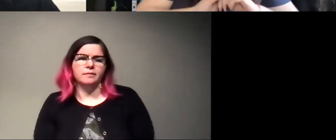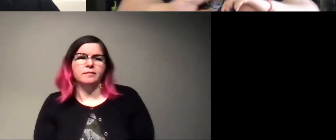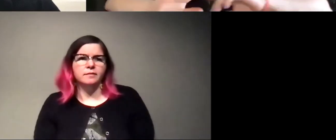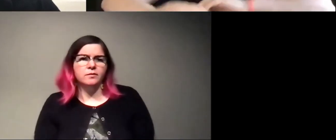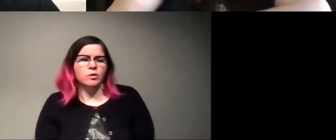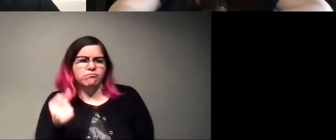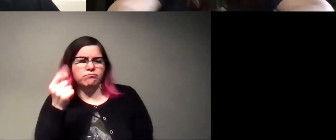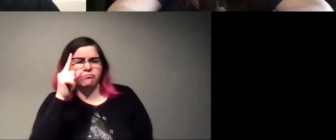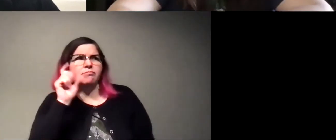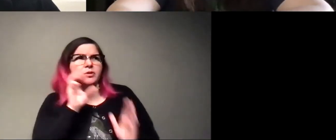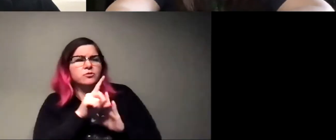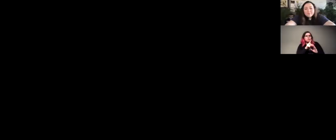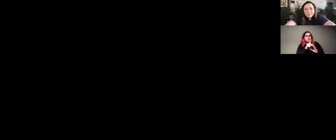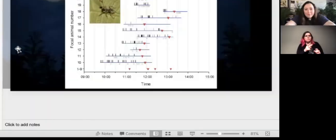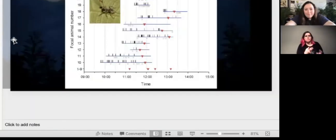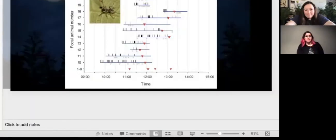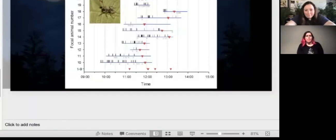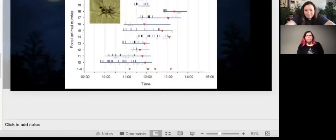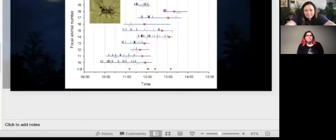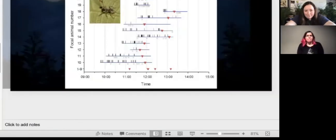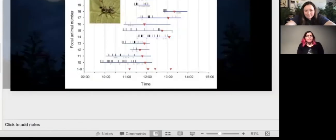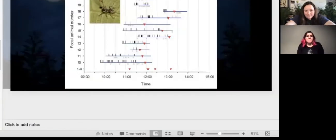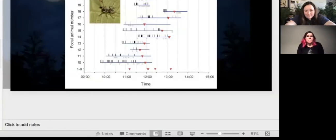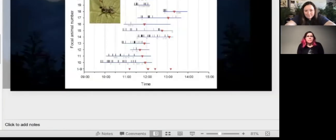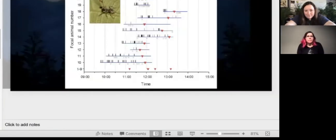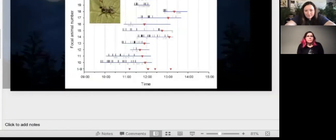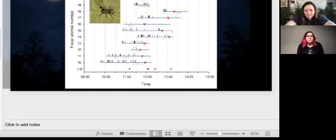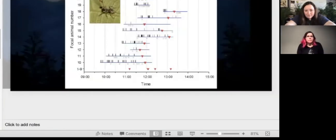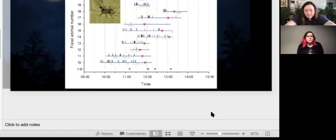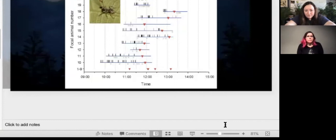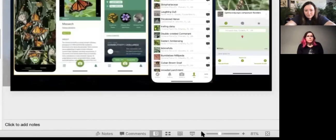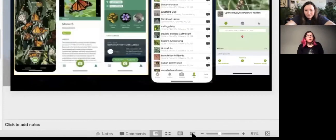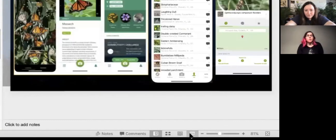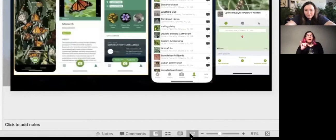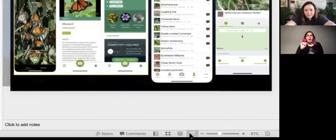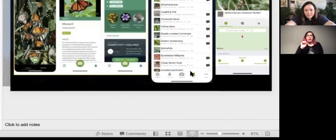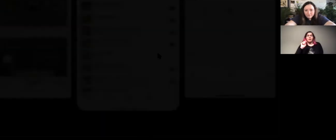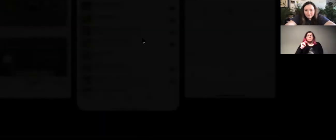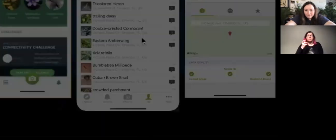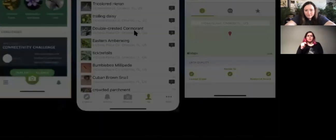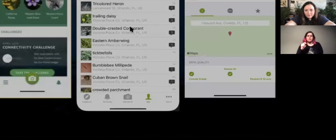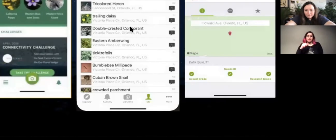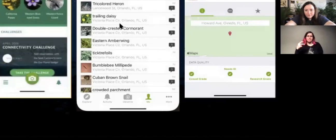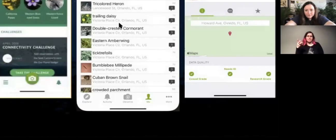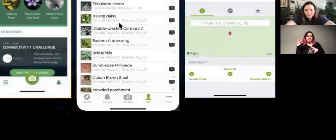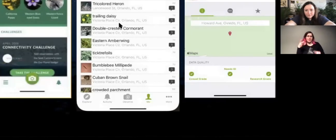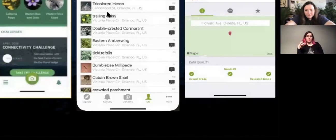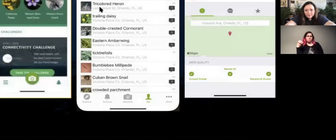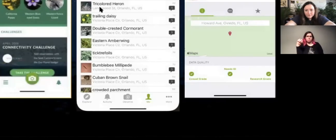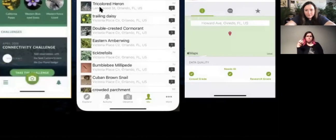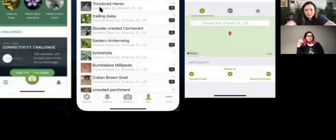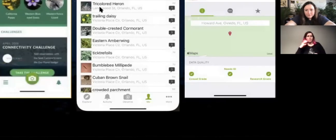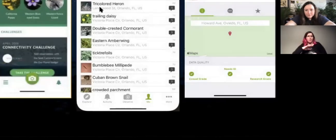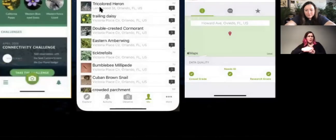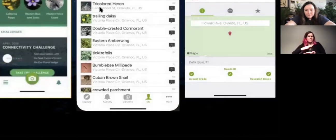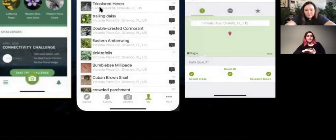kind of a picture idea of what I'm talking about. So iNaturalist is an app. can download it for your mobile device or your laptop